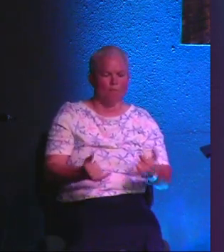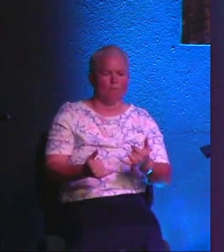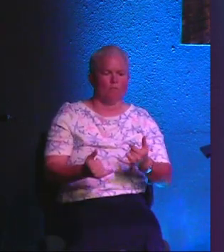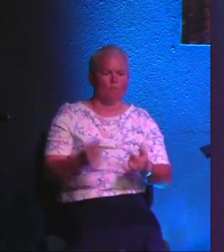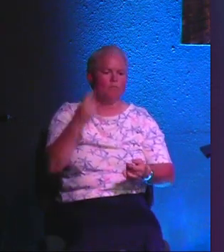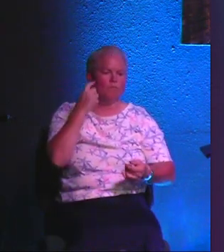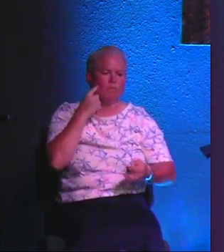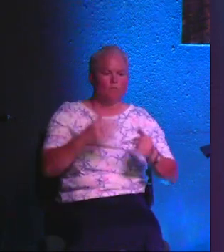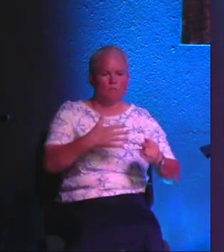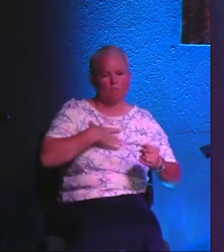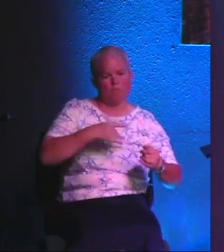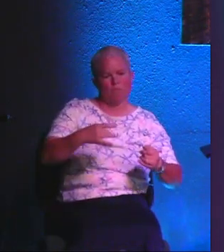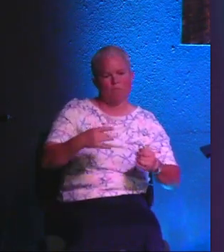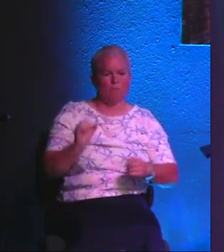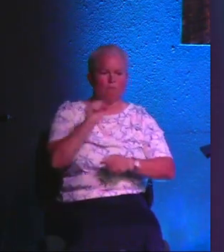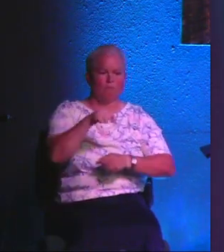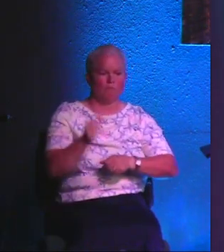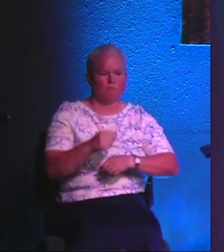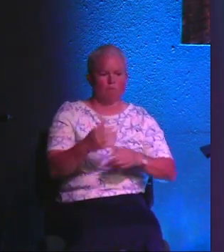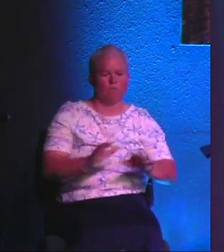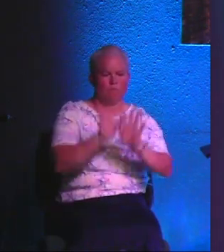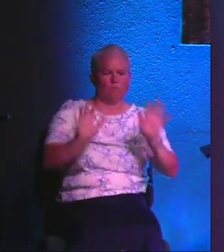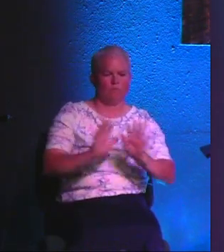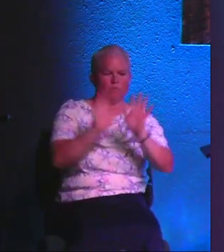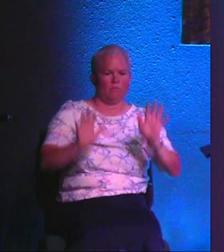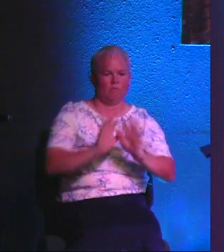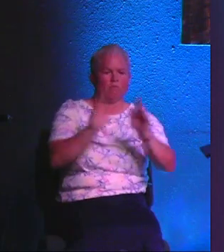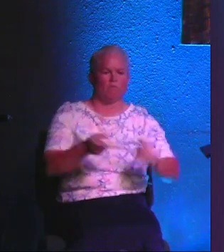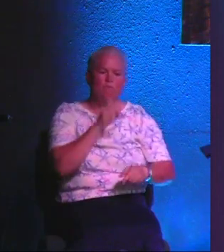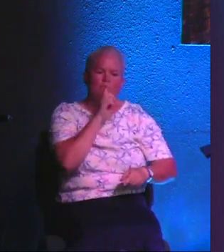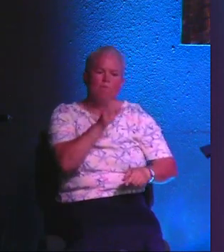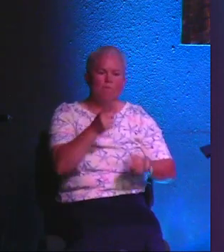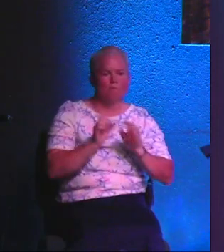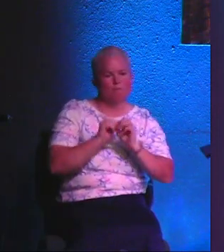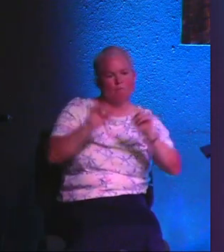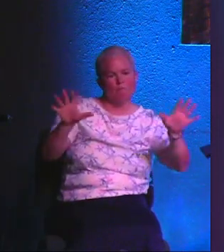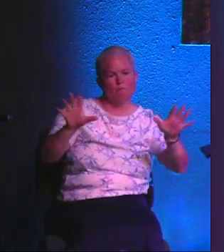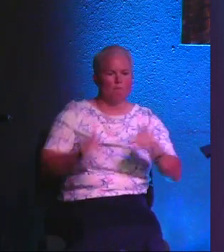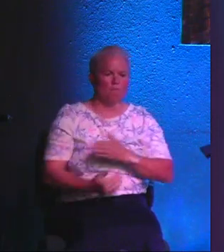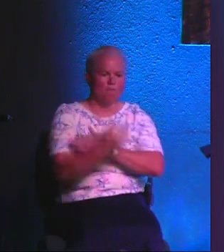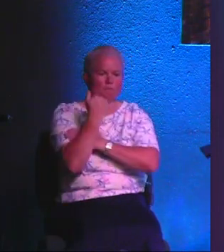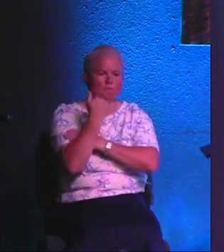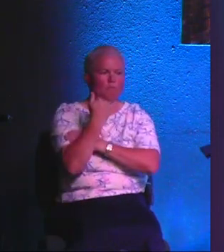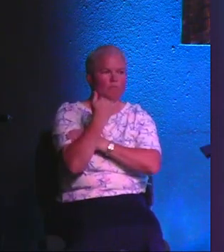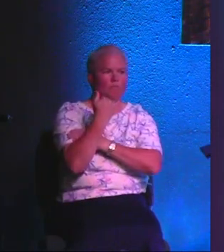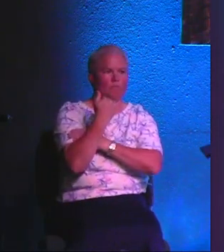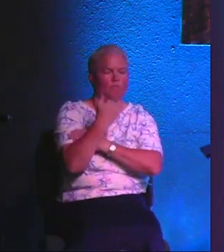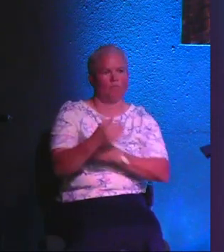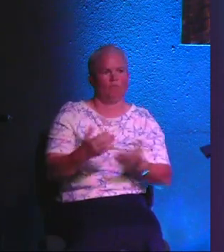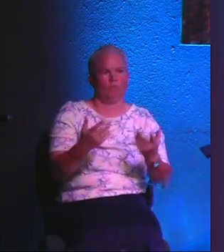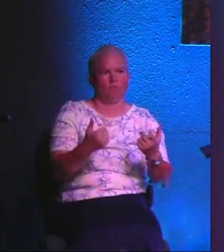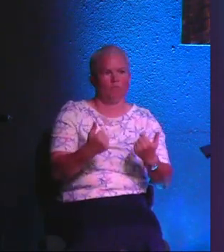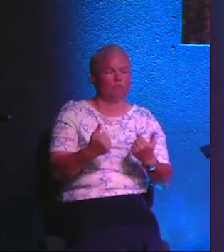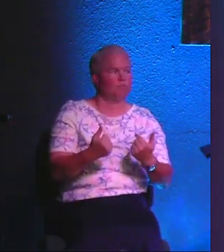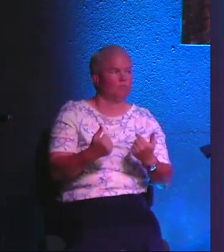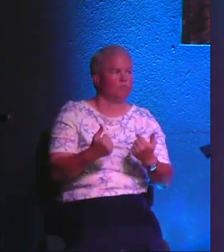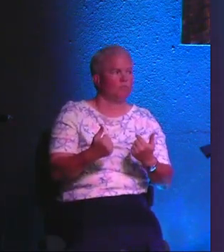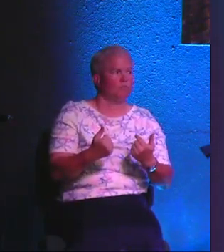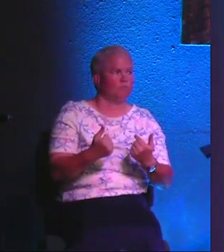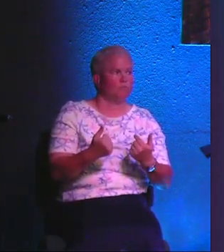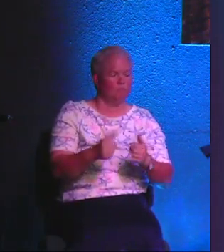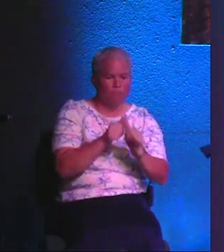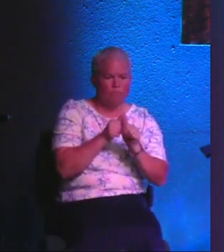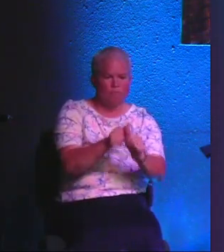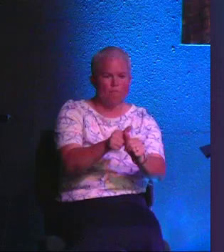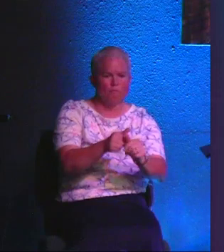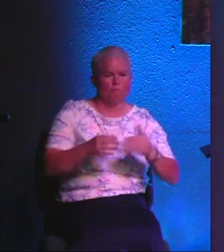every Sunday. But let's all resolve right now that we're going to really open up to Him this morning and allow Him in and